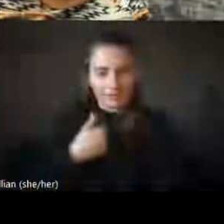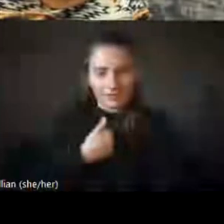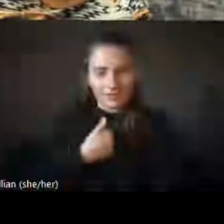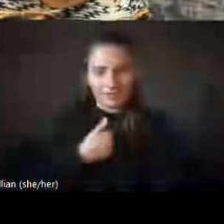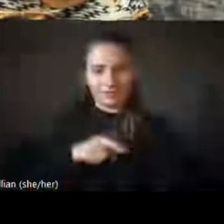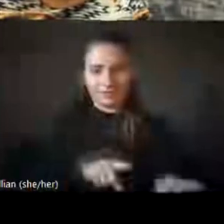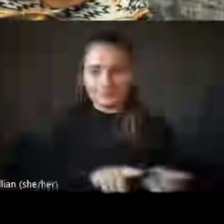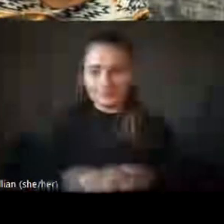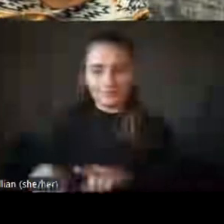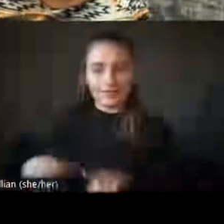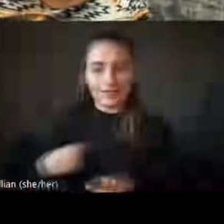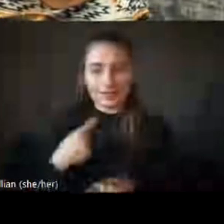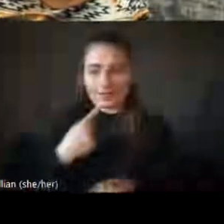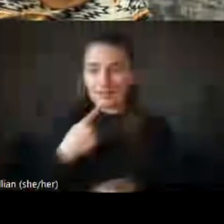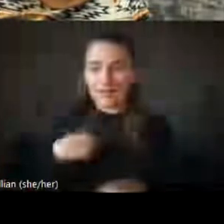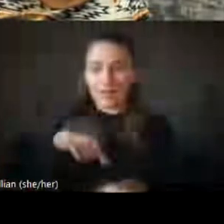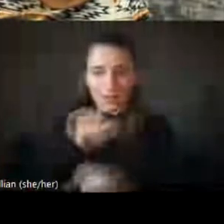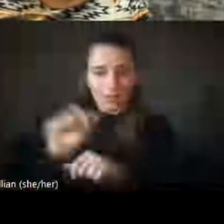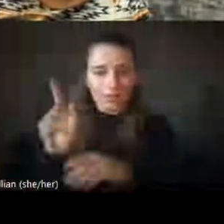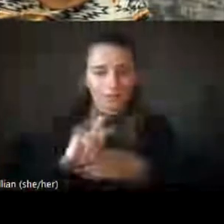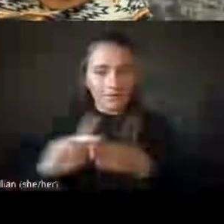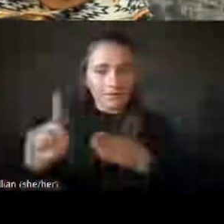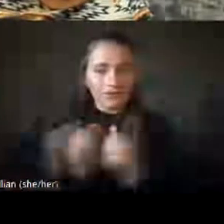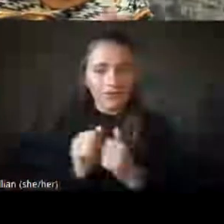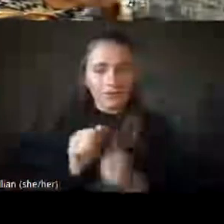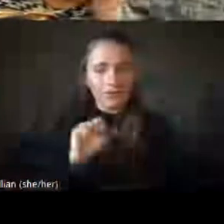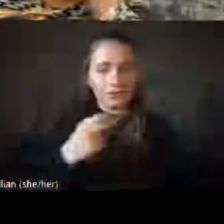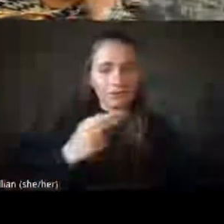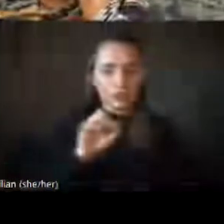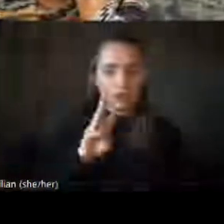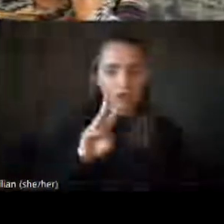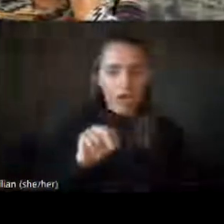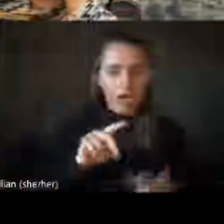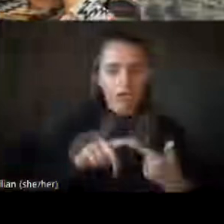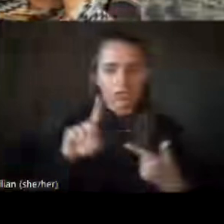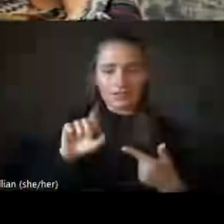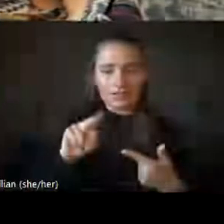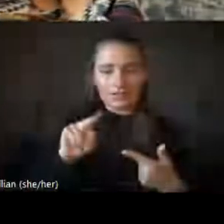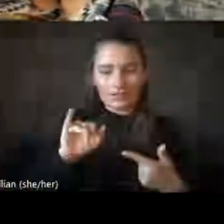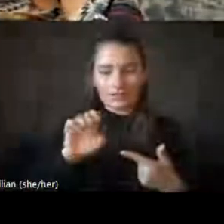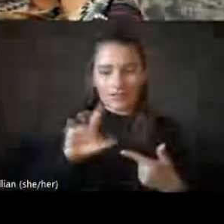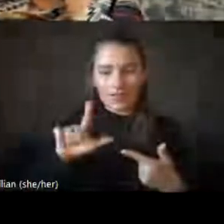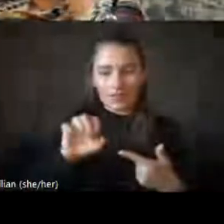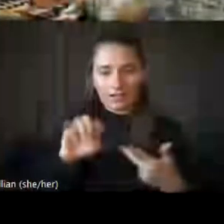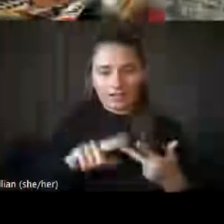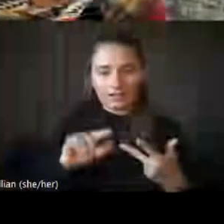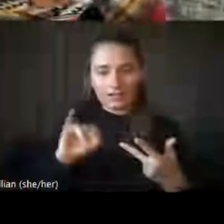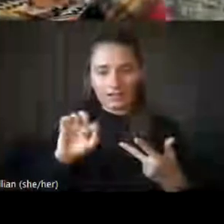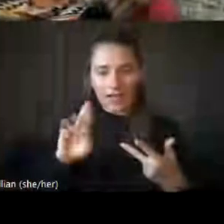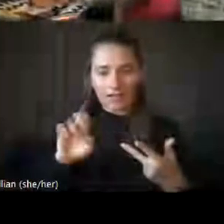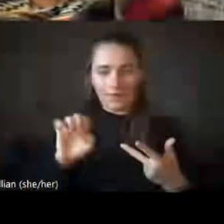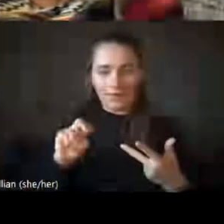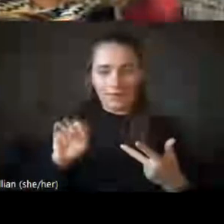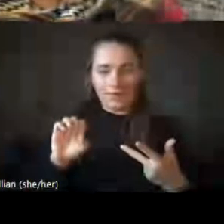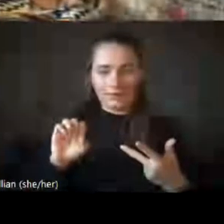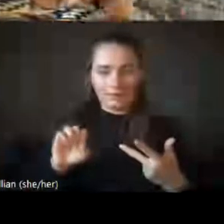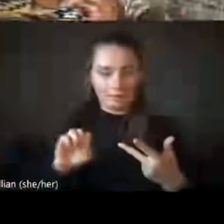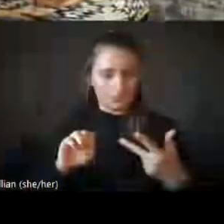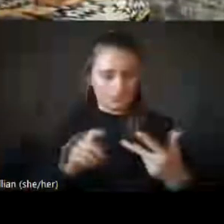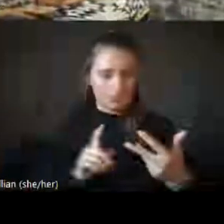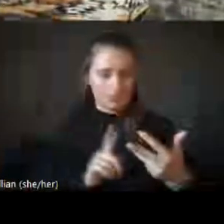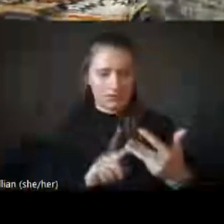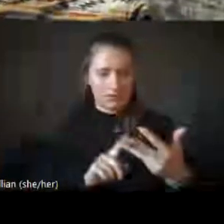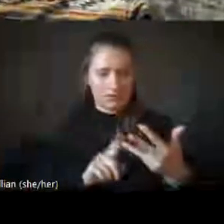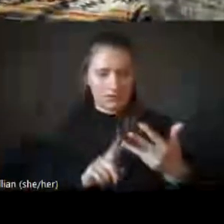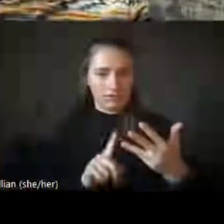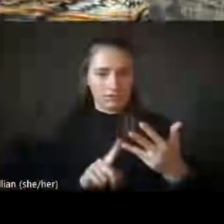I've worked professionally with Sean. I have worked professionally with Danielle and I've worked professionally with Irene. And the one I only happen